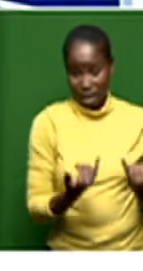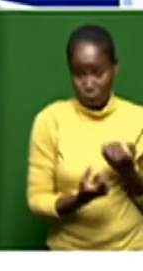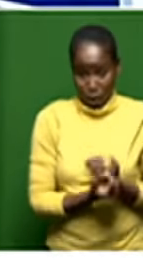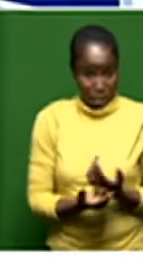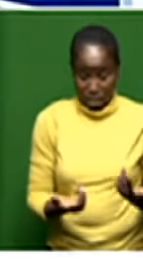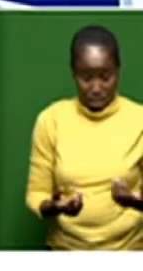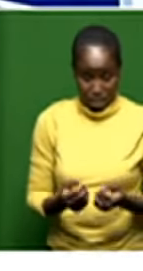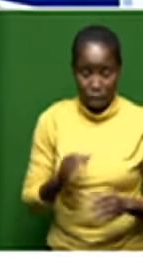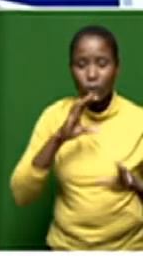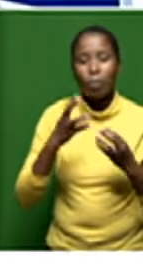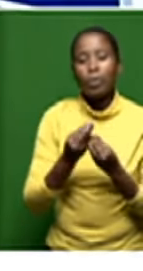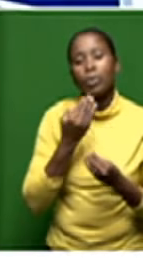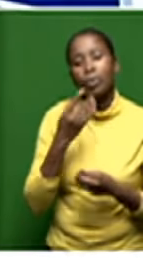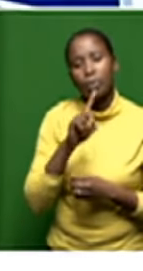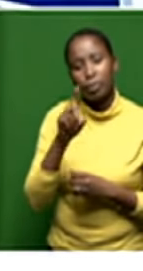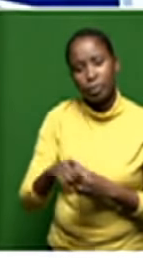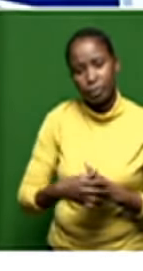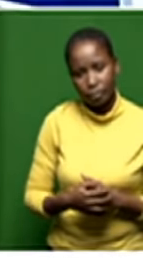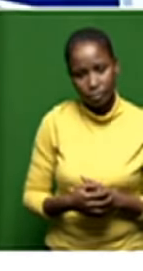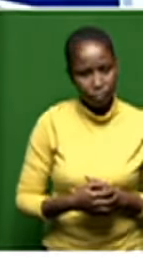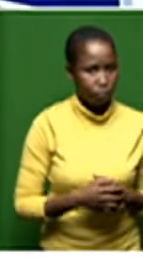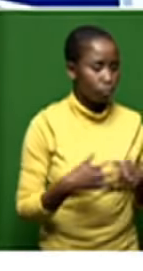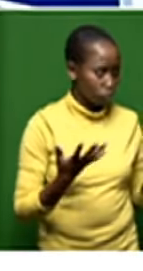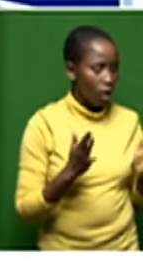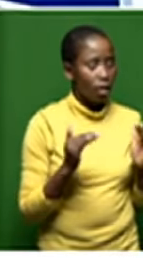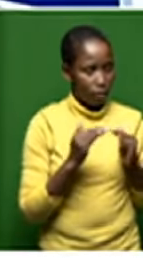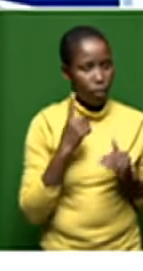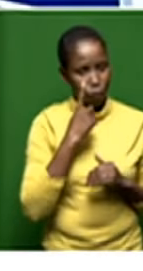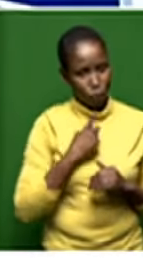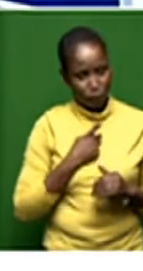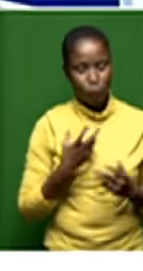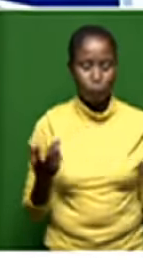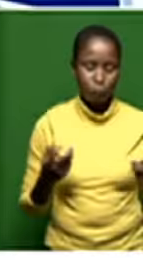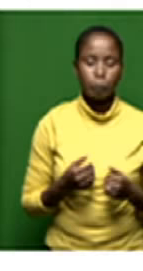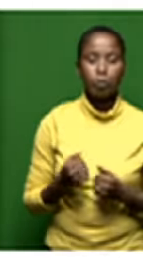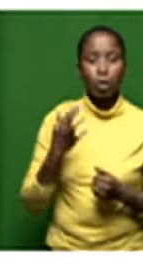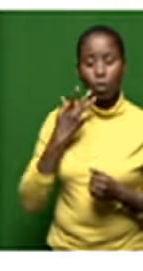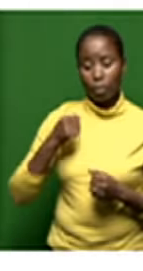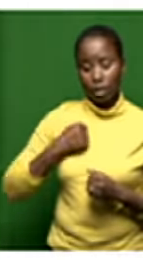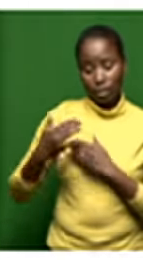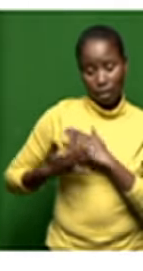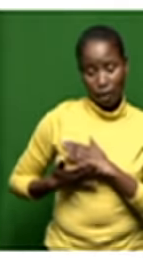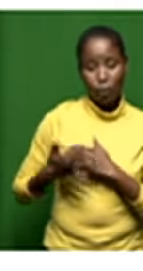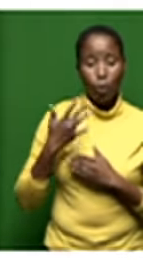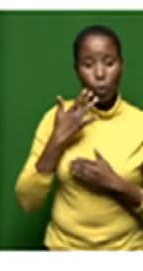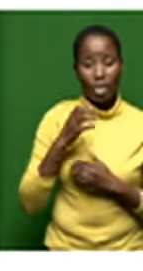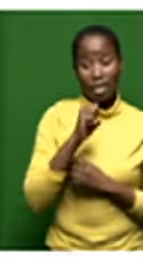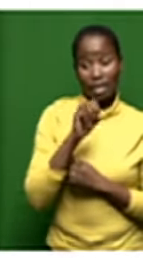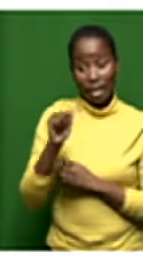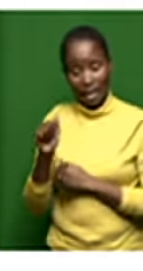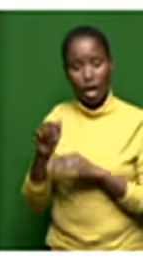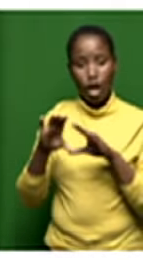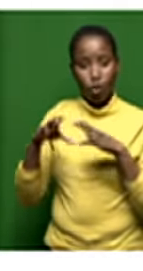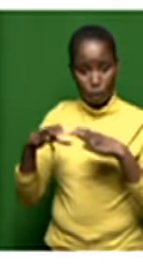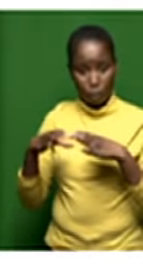yeah a fair question on our side once we get out of the business rescue as the sa group and the board of